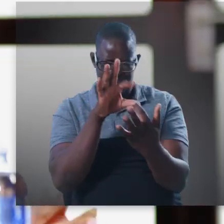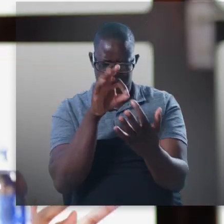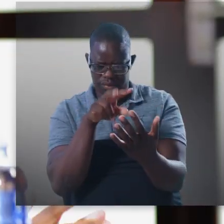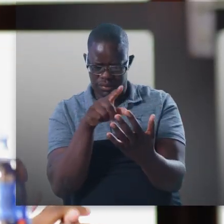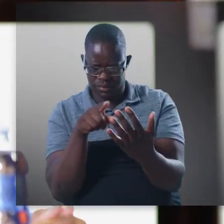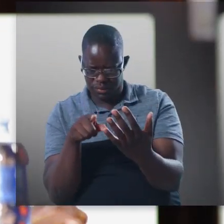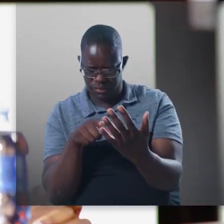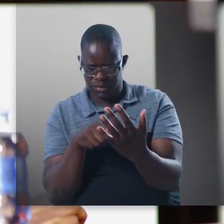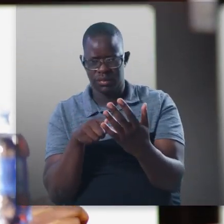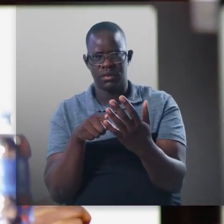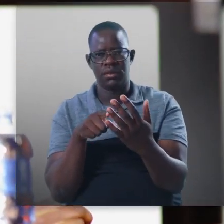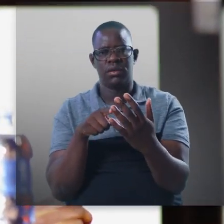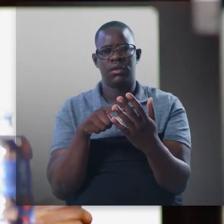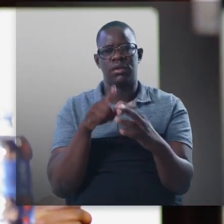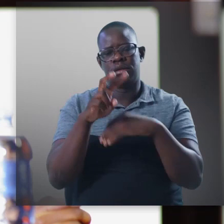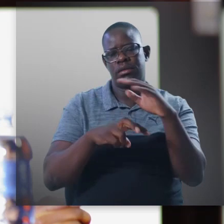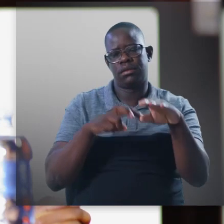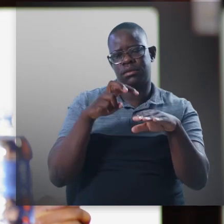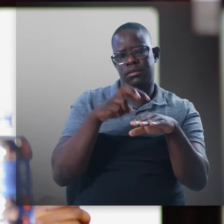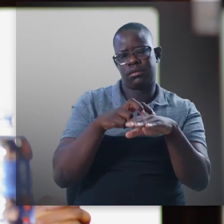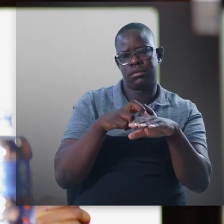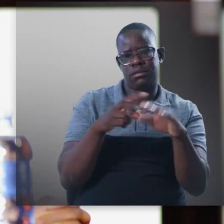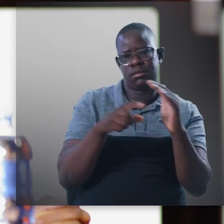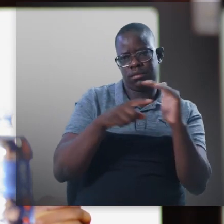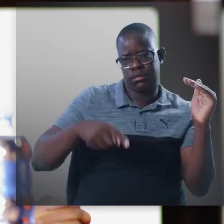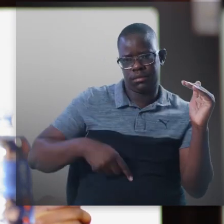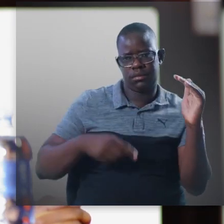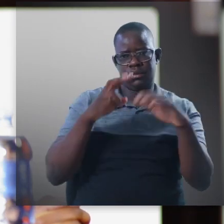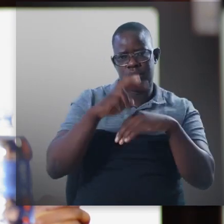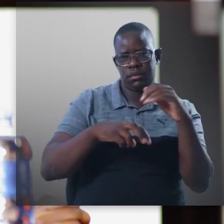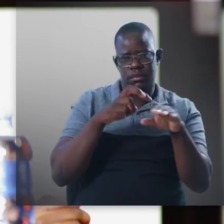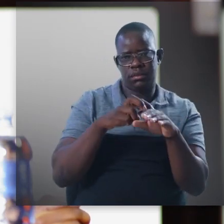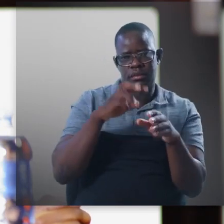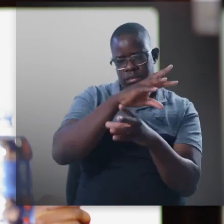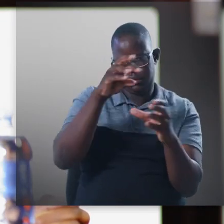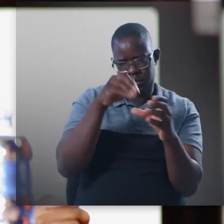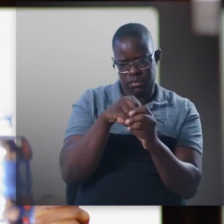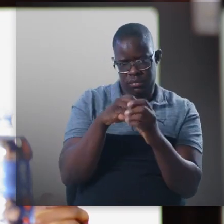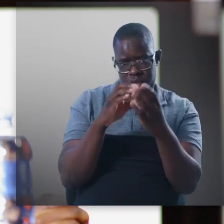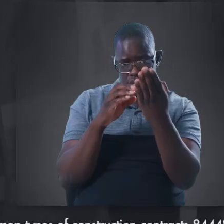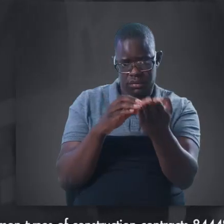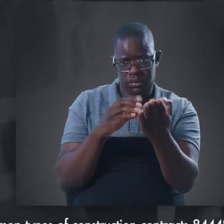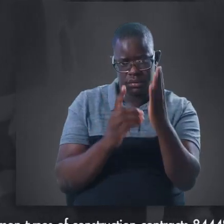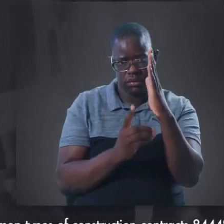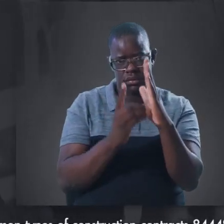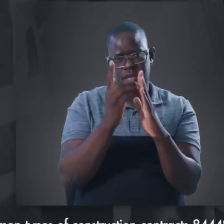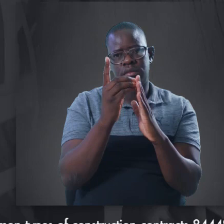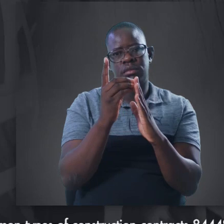Well, first, the leaders of the country have to identify the aims of the country's National Development Plan.